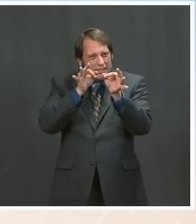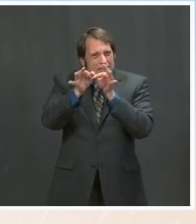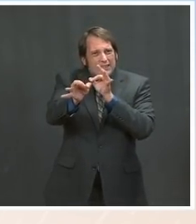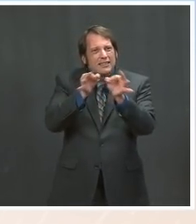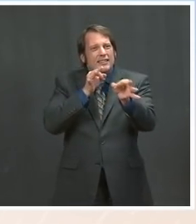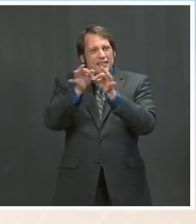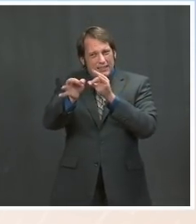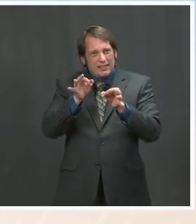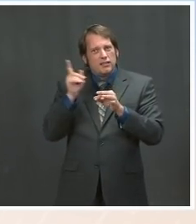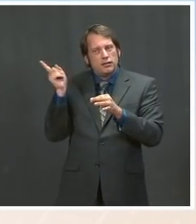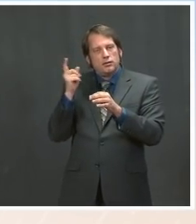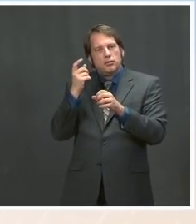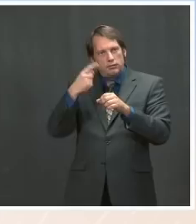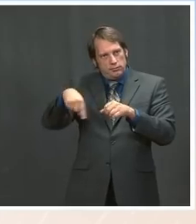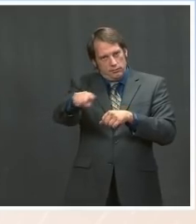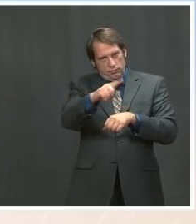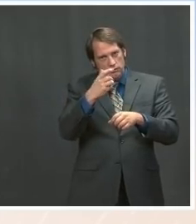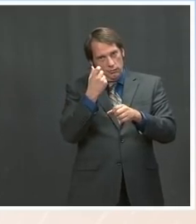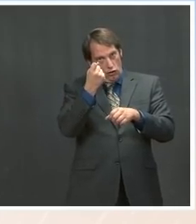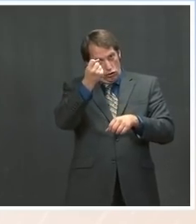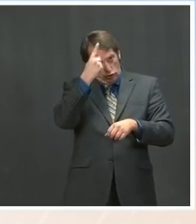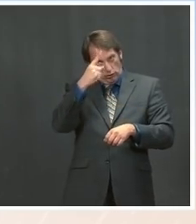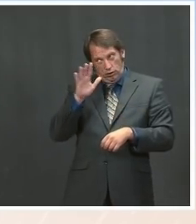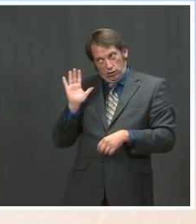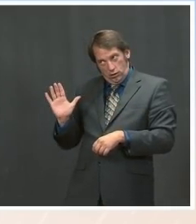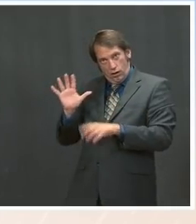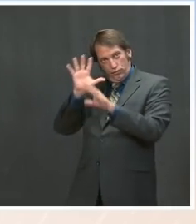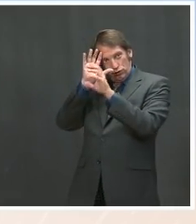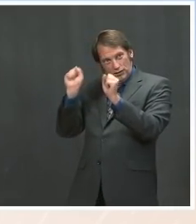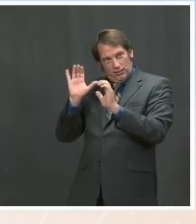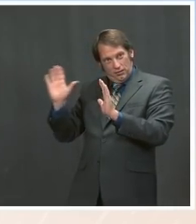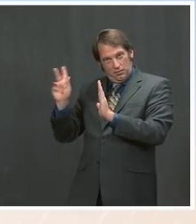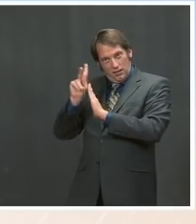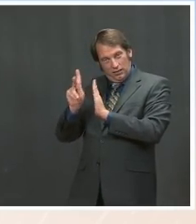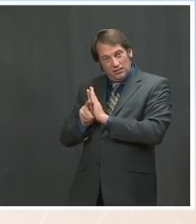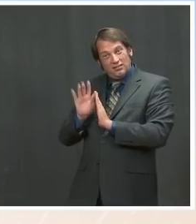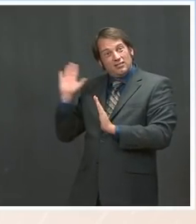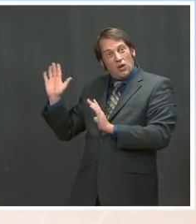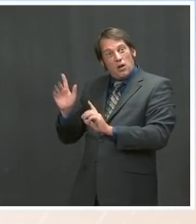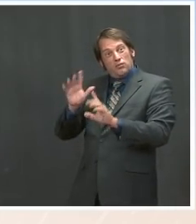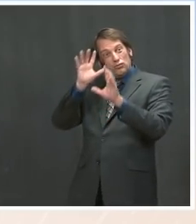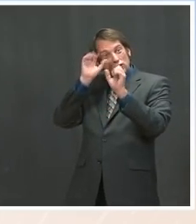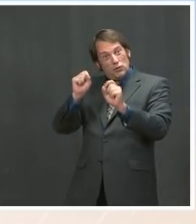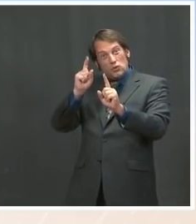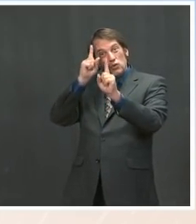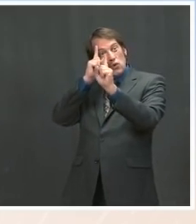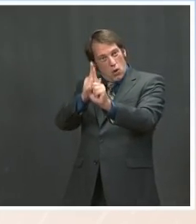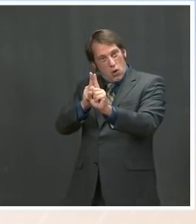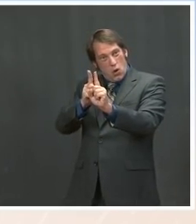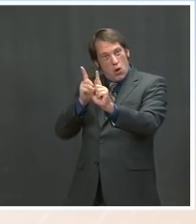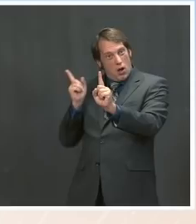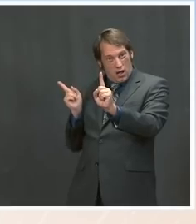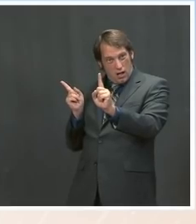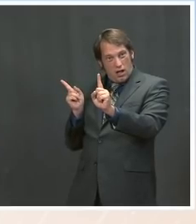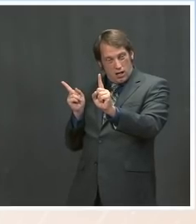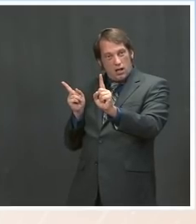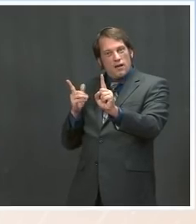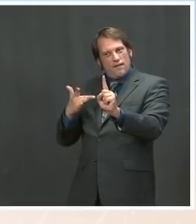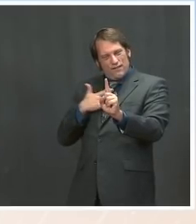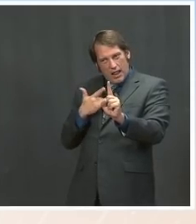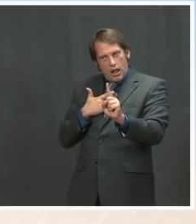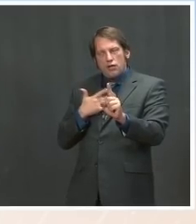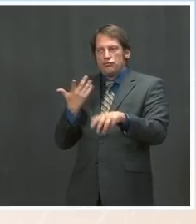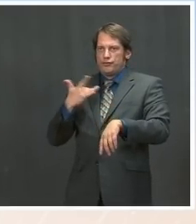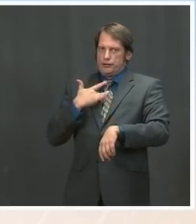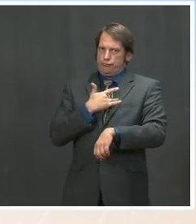understanding of what the President's policies are, what he's trying to achieve, and what he feels morally is that we're going to welcome in refugees from